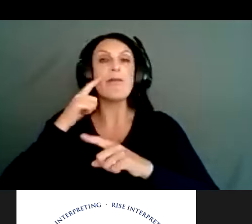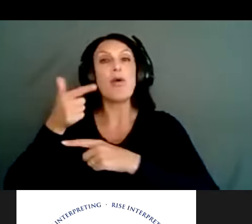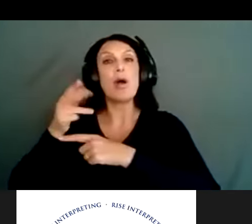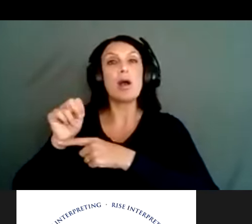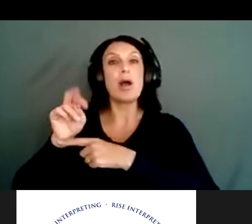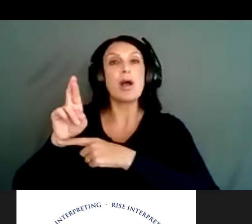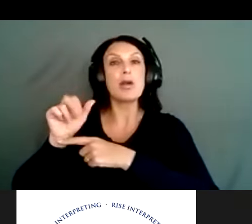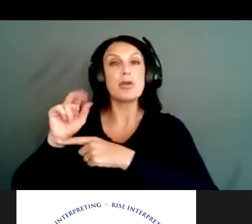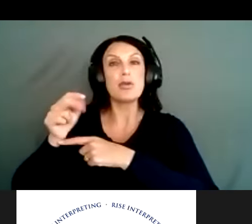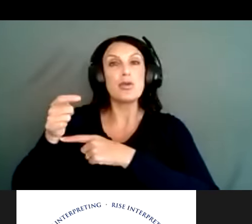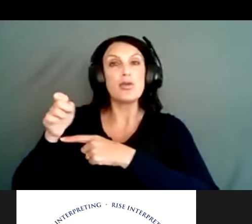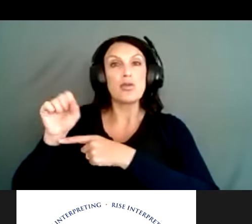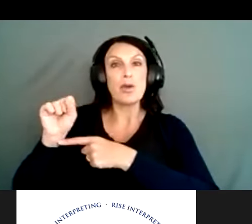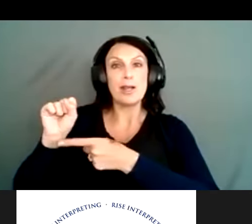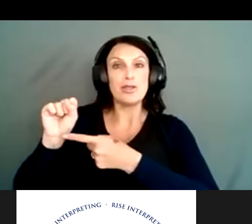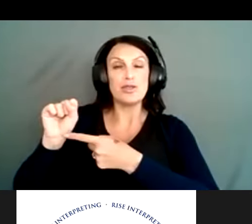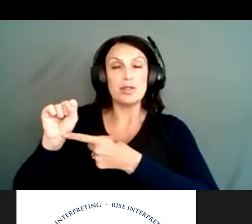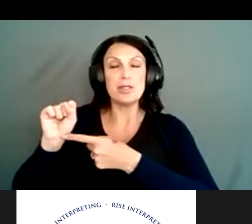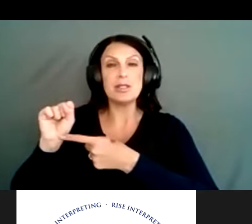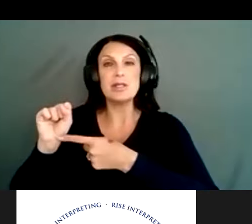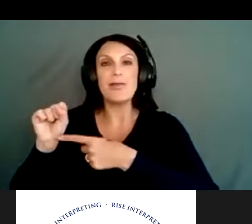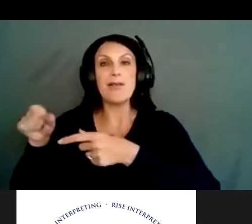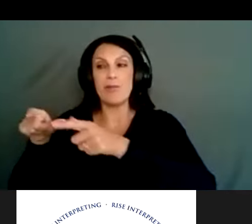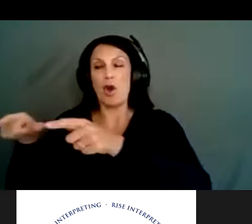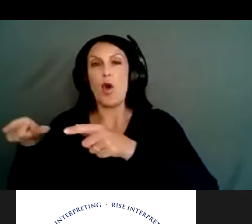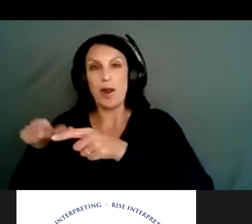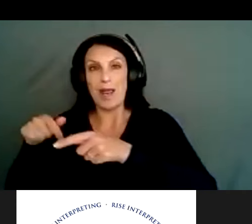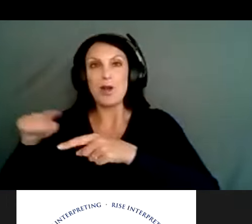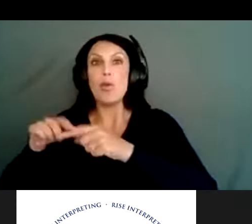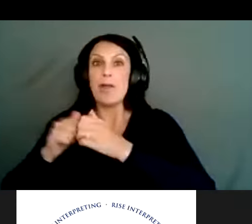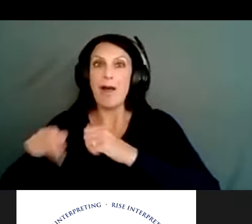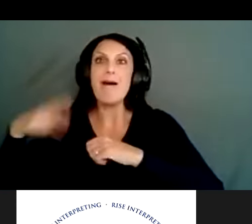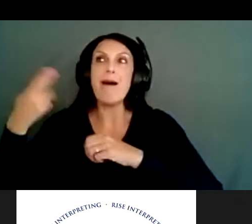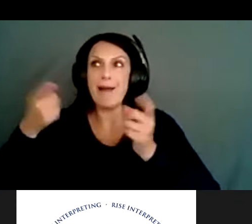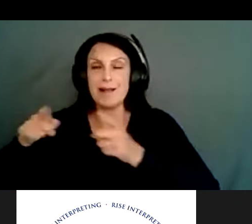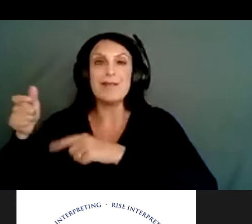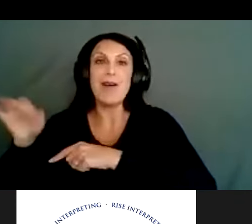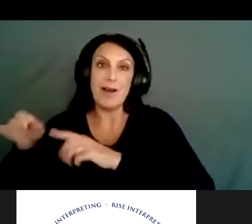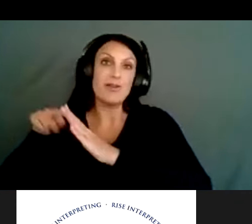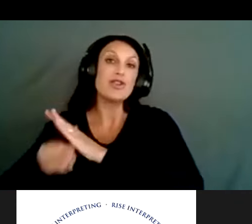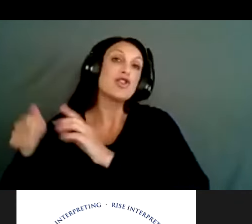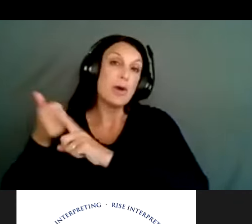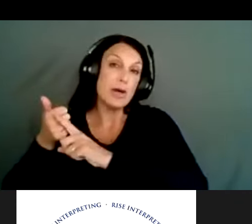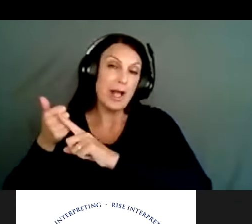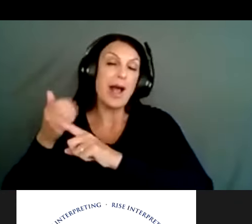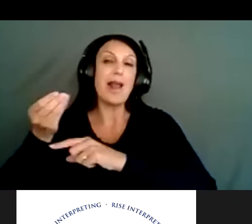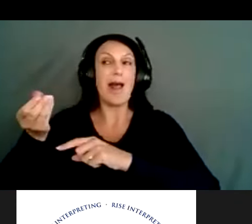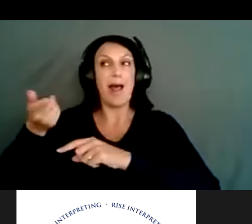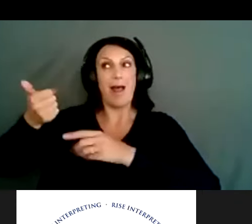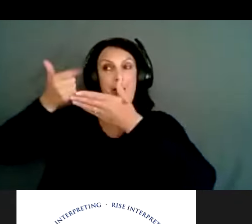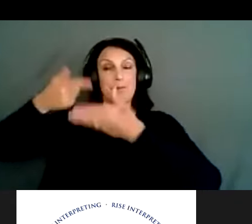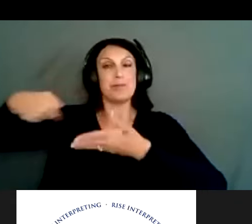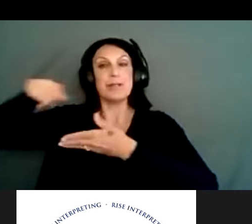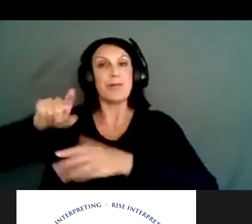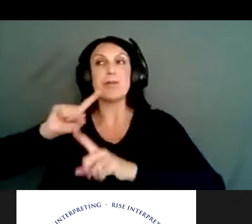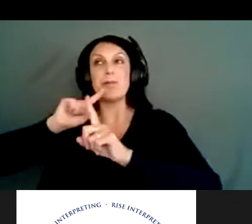Unfortunately, gun ranges have been locations with high incidence of suicides, and so this helps them to respond, but also talks about some of the